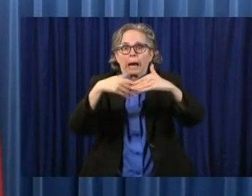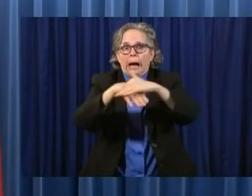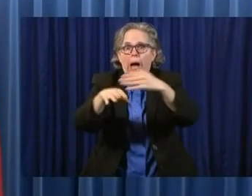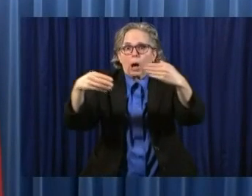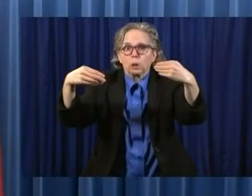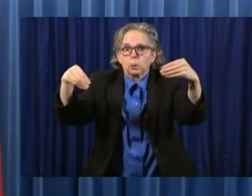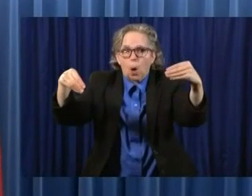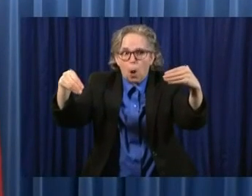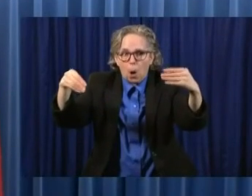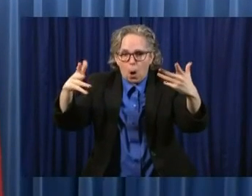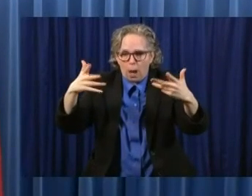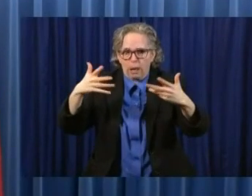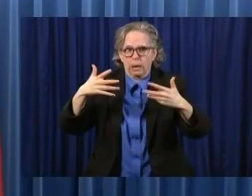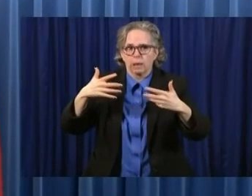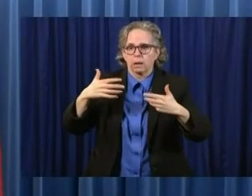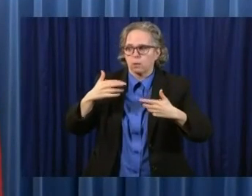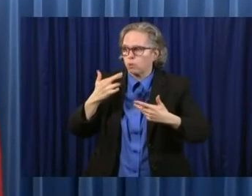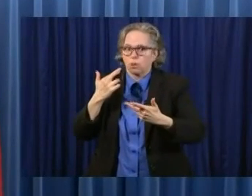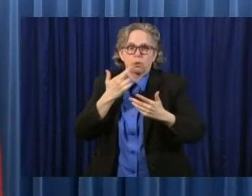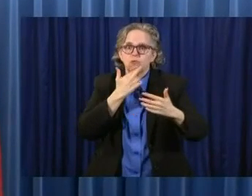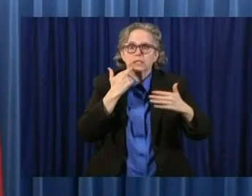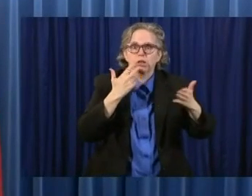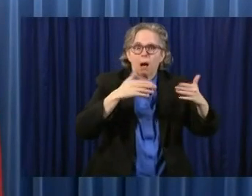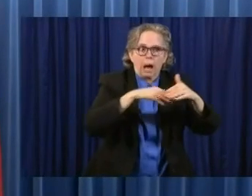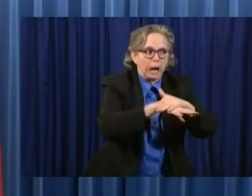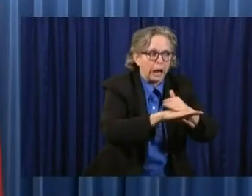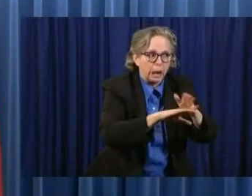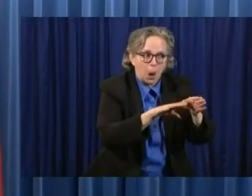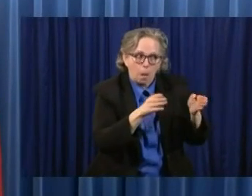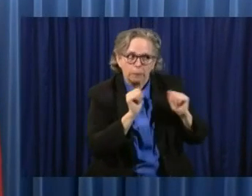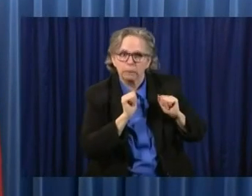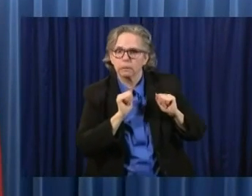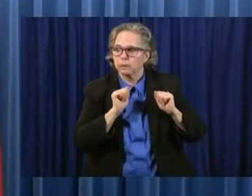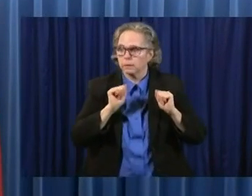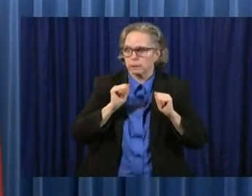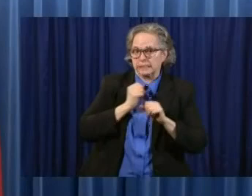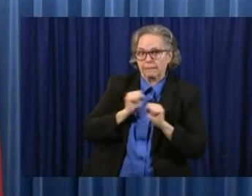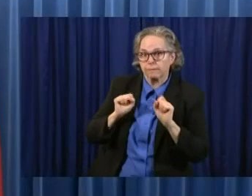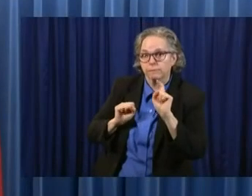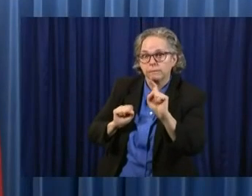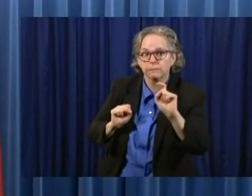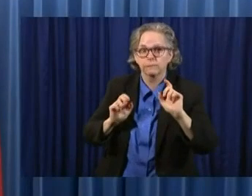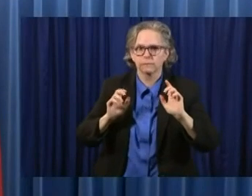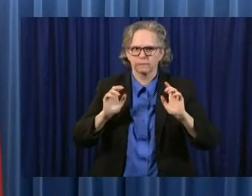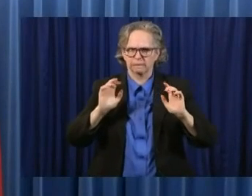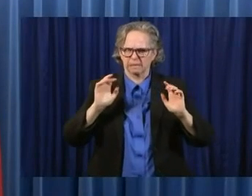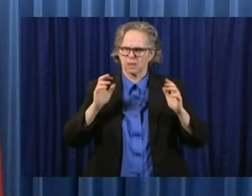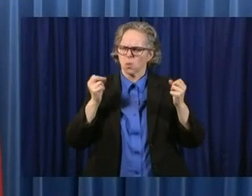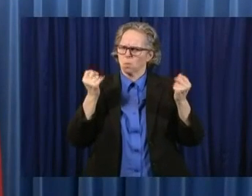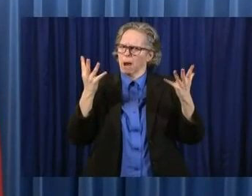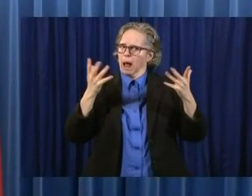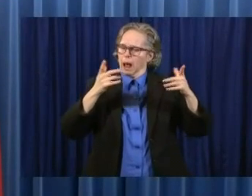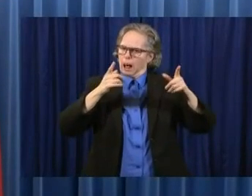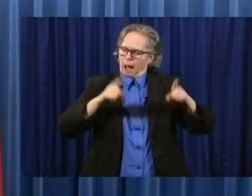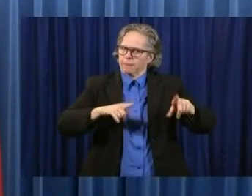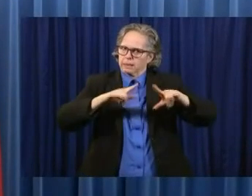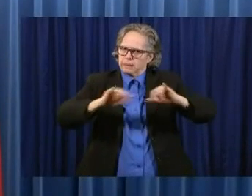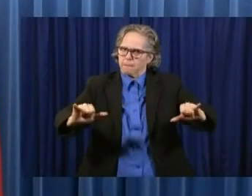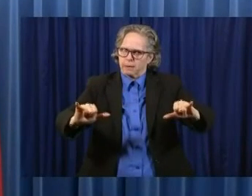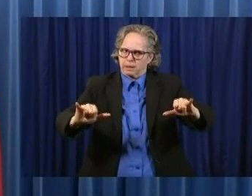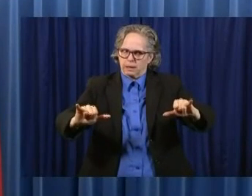Restaurants will be coming on not too long after that. So a lot of things are happening as we are opening up at Ohio. But, again,